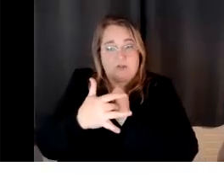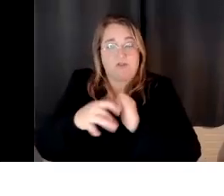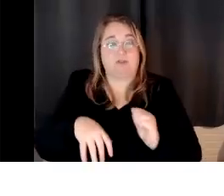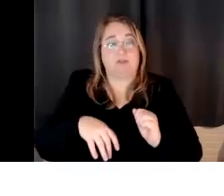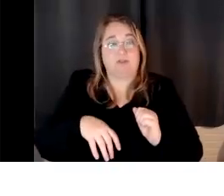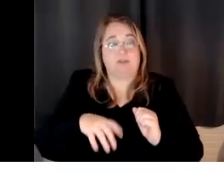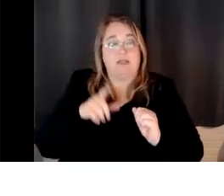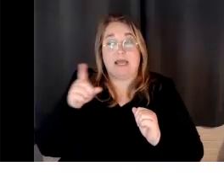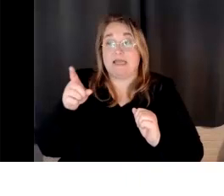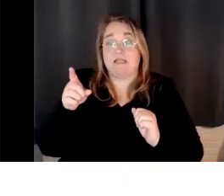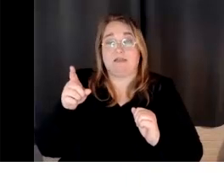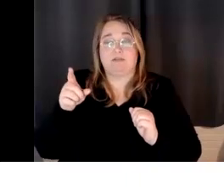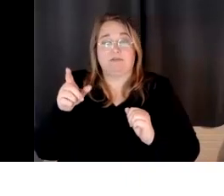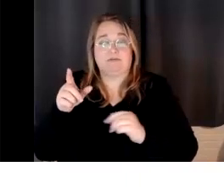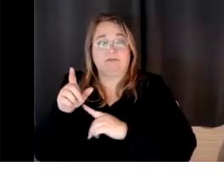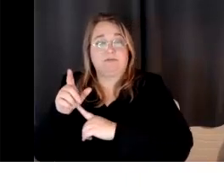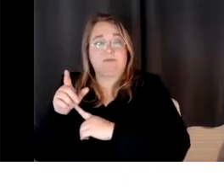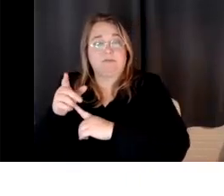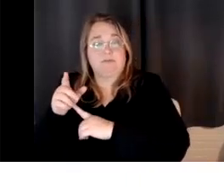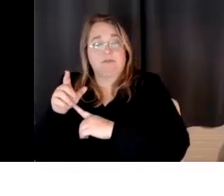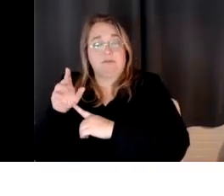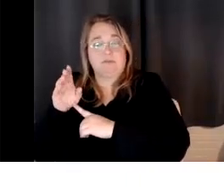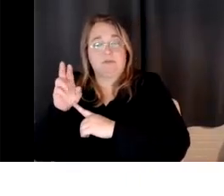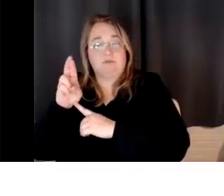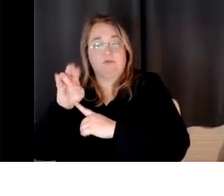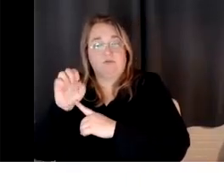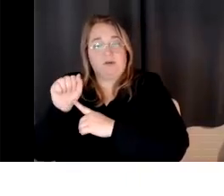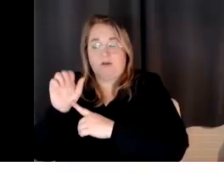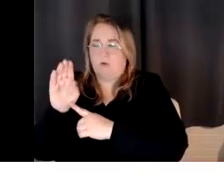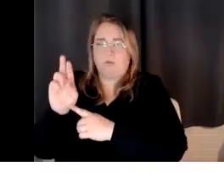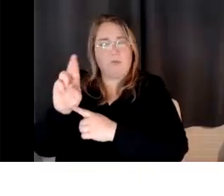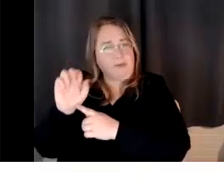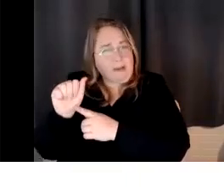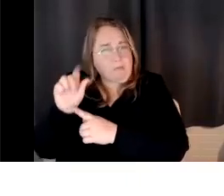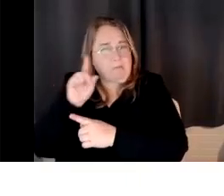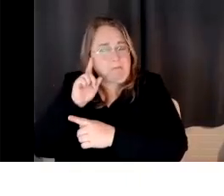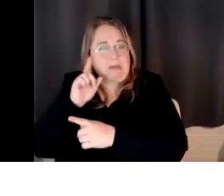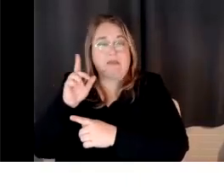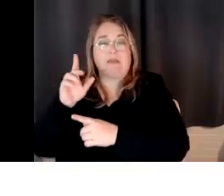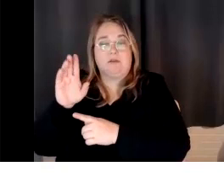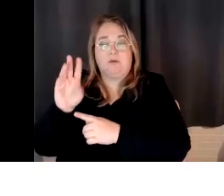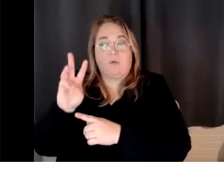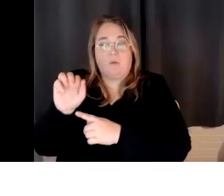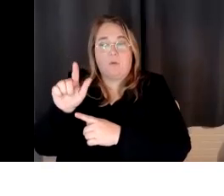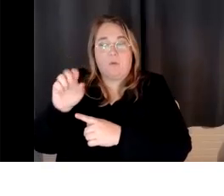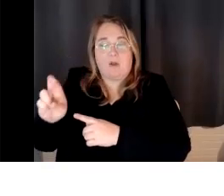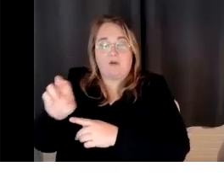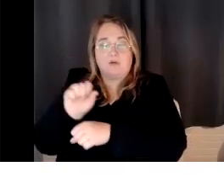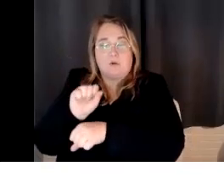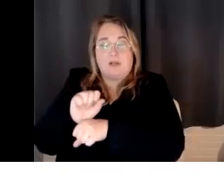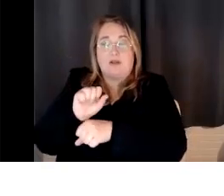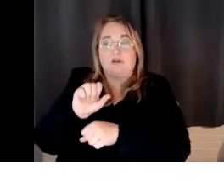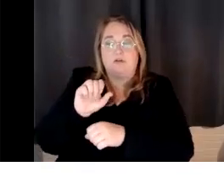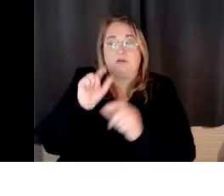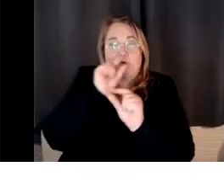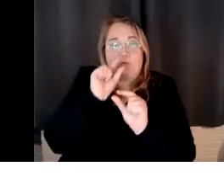on prompt engineering. She's working with these new things called, uh, Google notebooks. I don't really know what they are other than hearing her